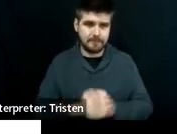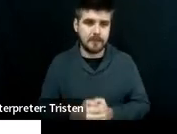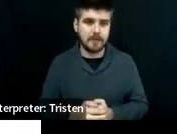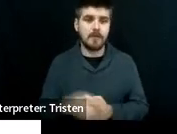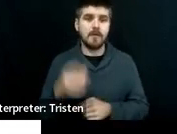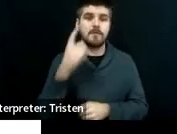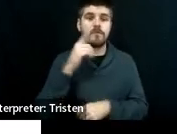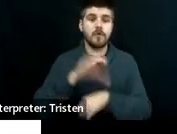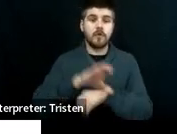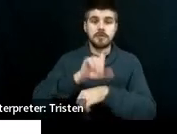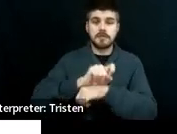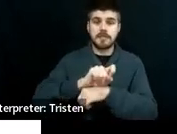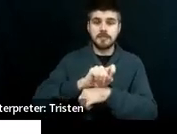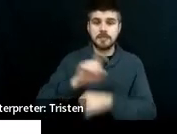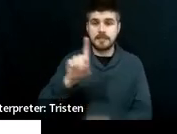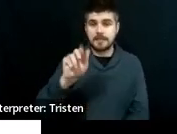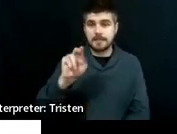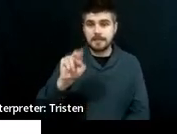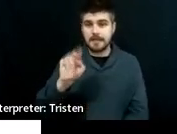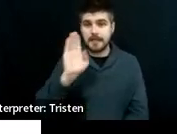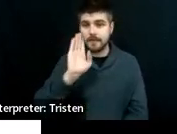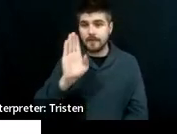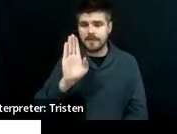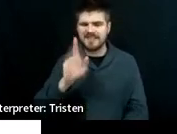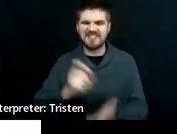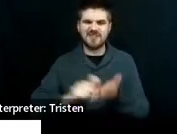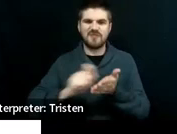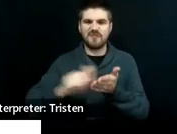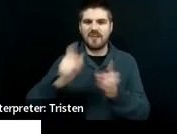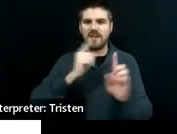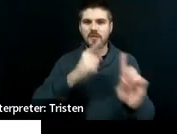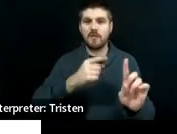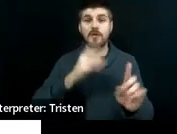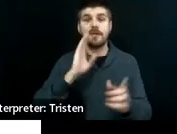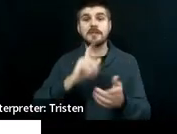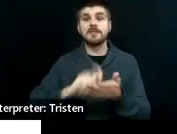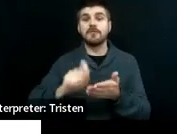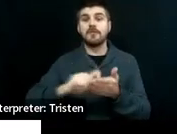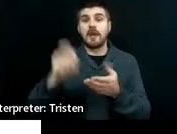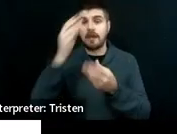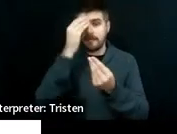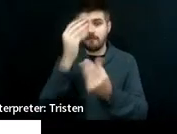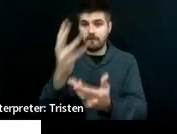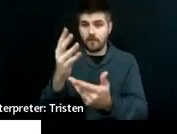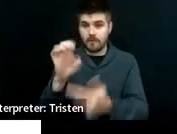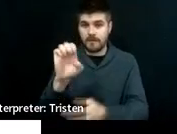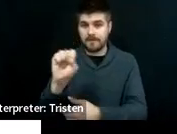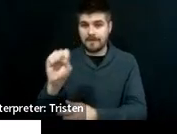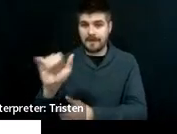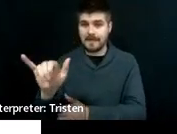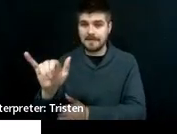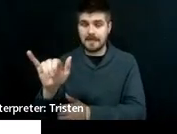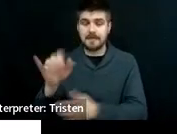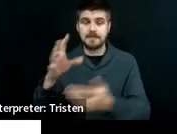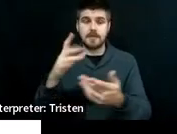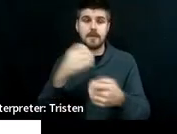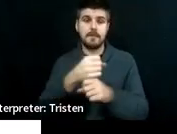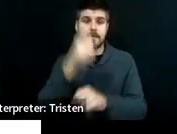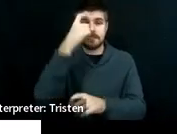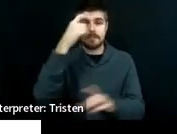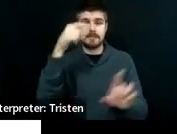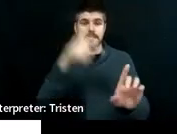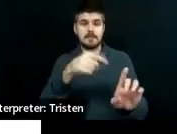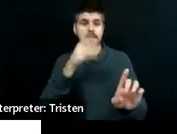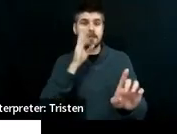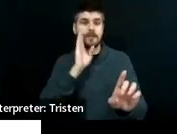to this is a writing goal. He's writing informative essays. So it makes sense that if